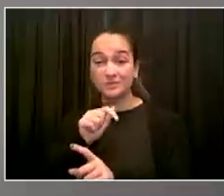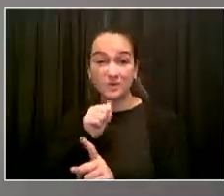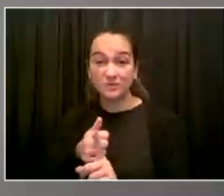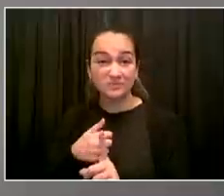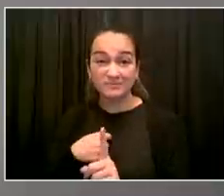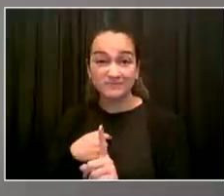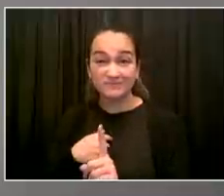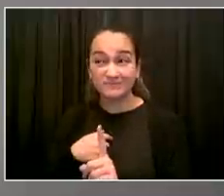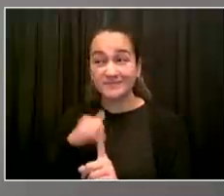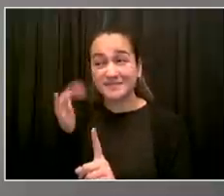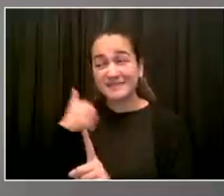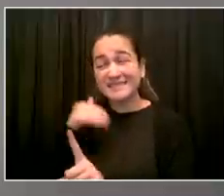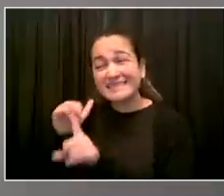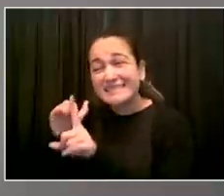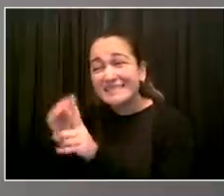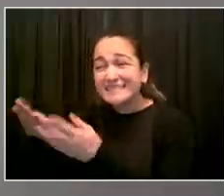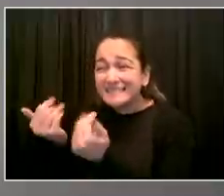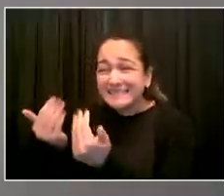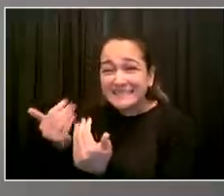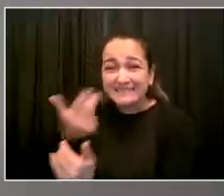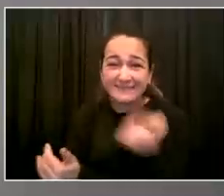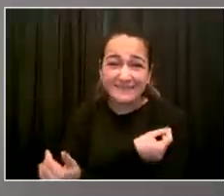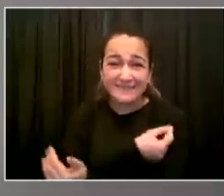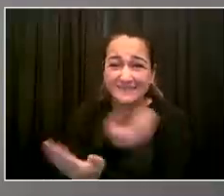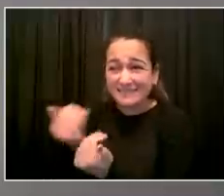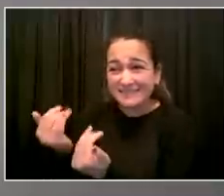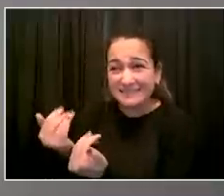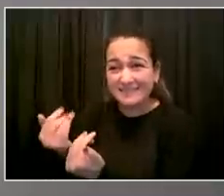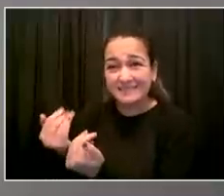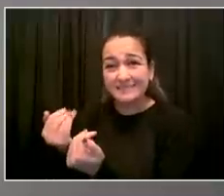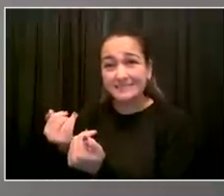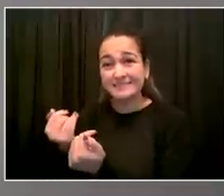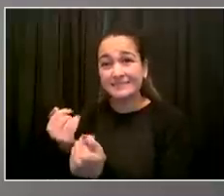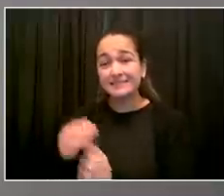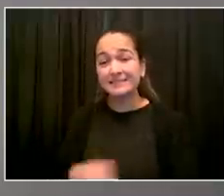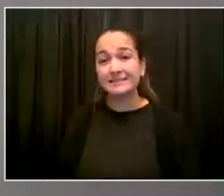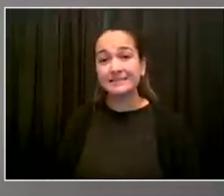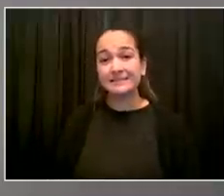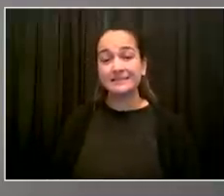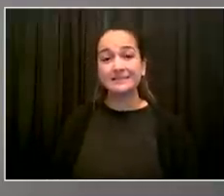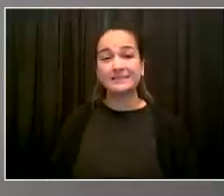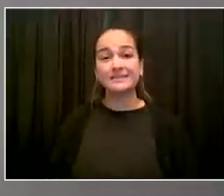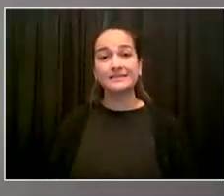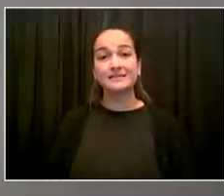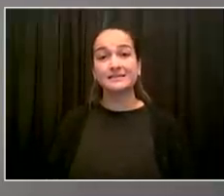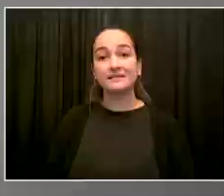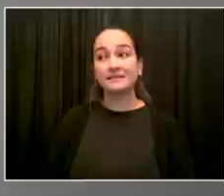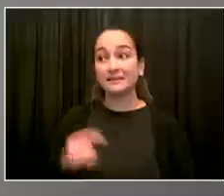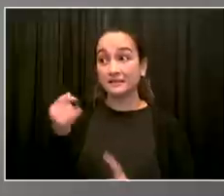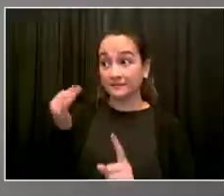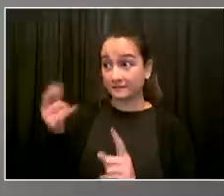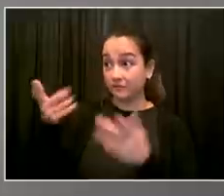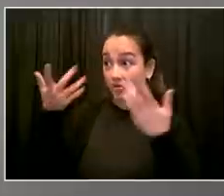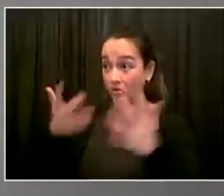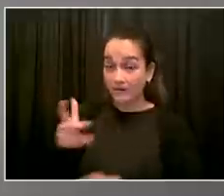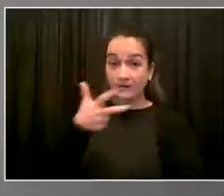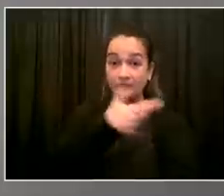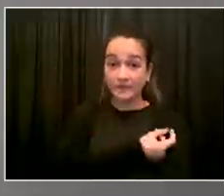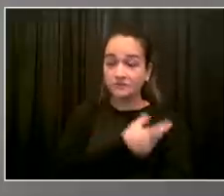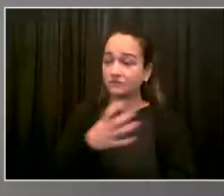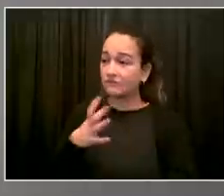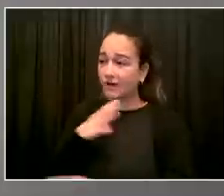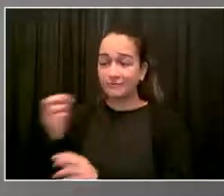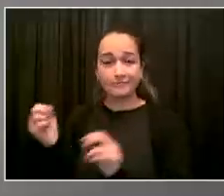resume their posts. So I don't yet have any final numbers. But today's actions will be for